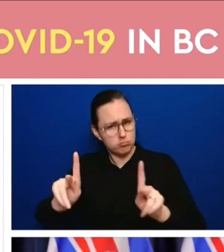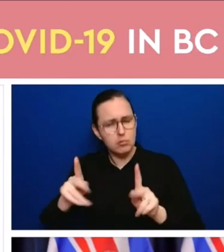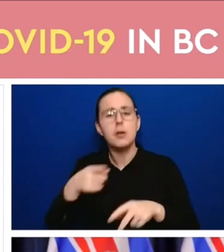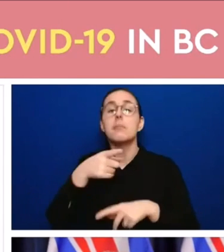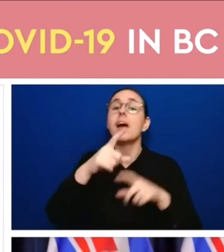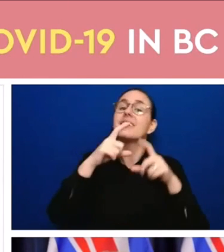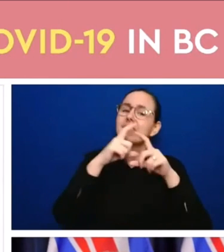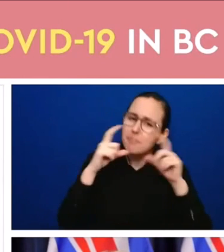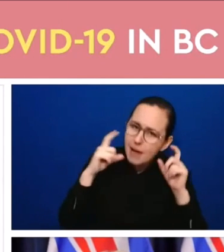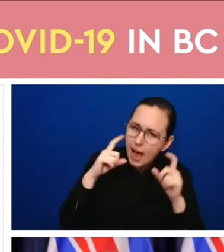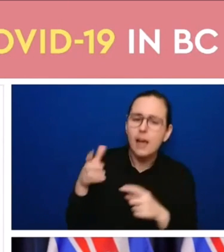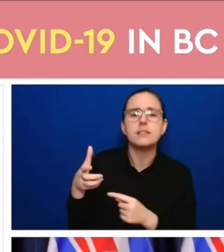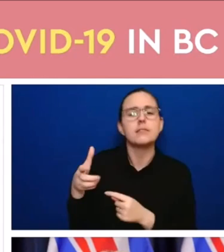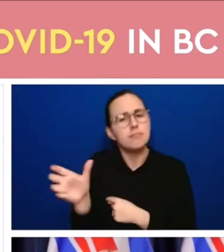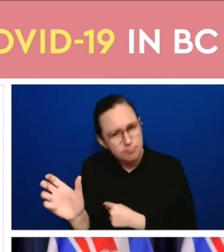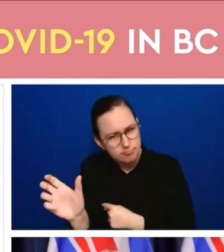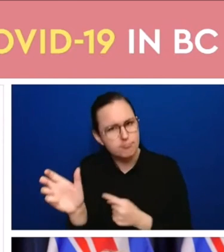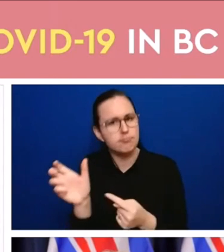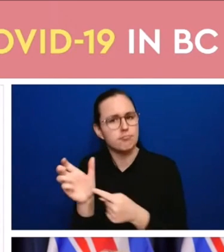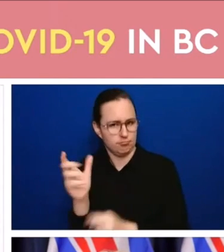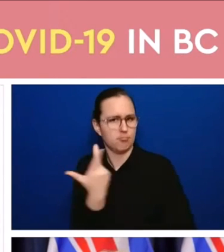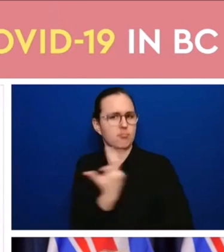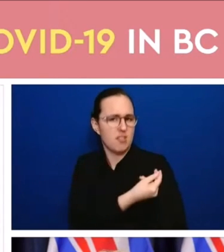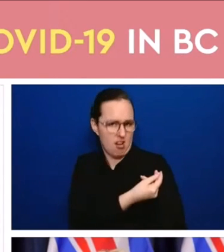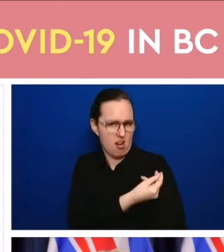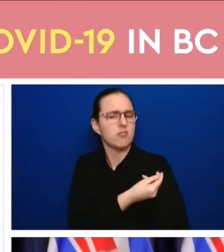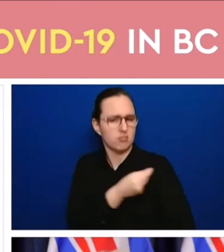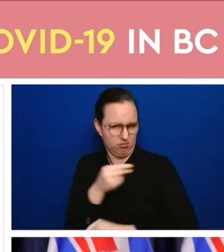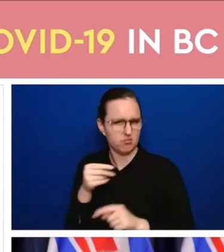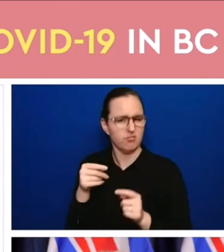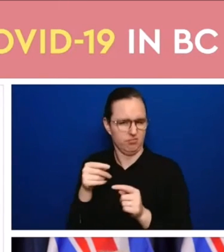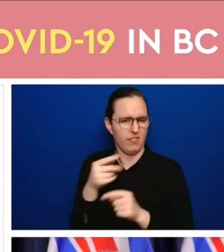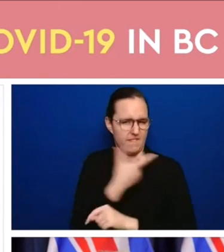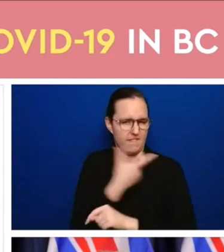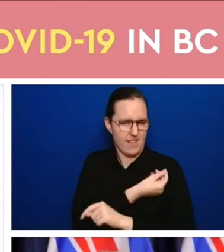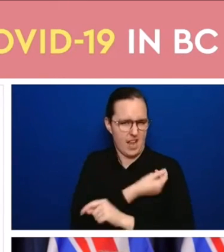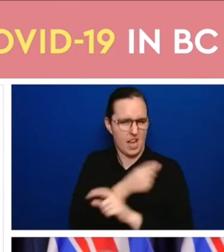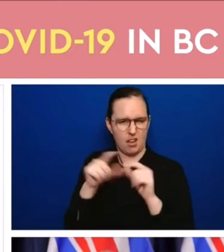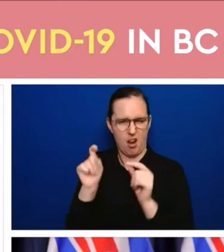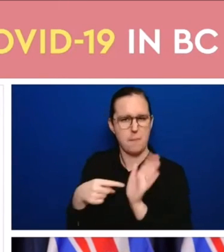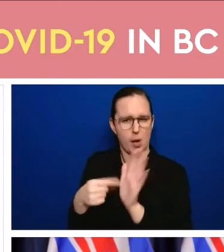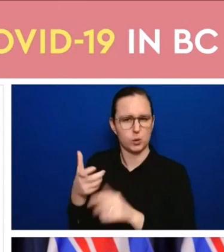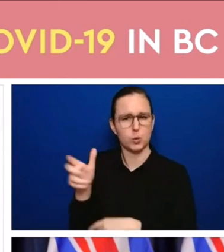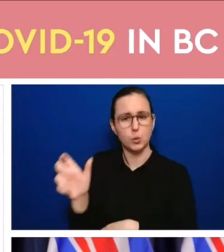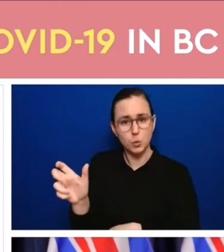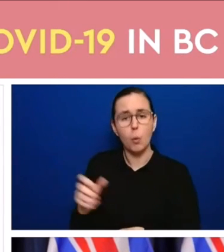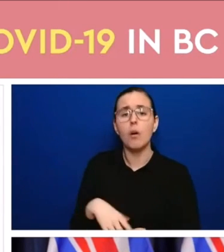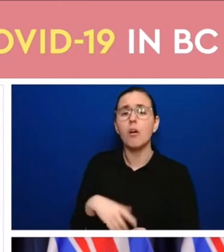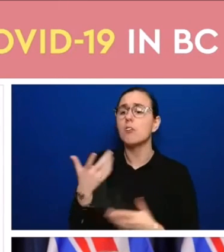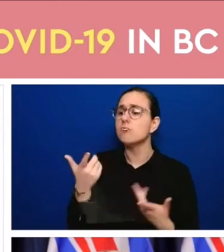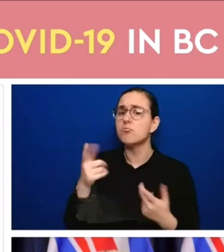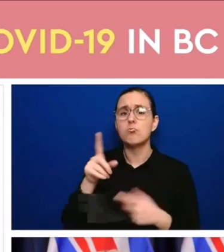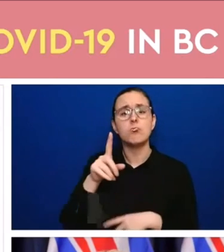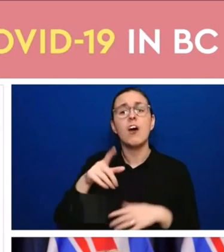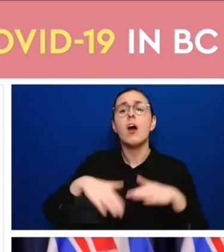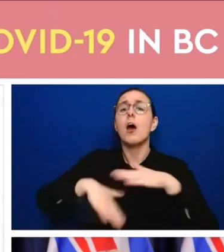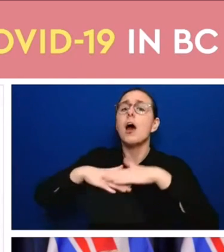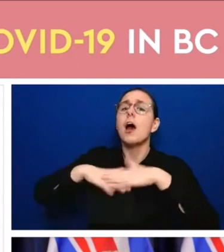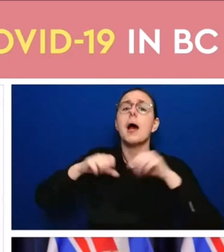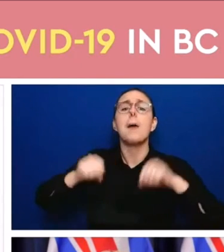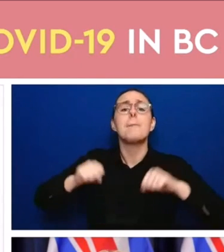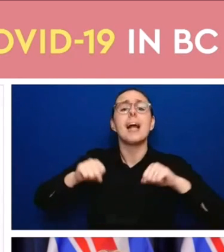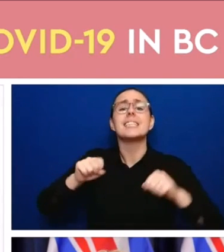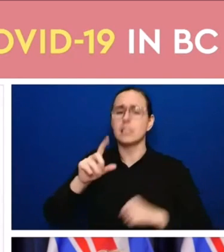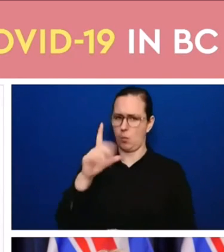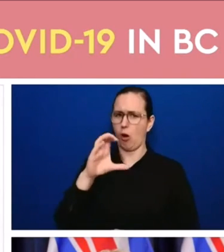capacity and because of the amount of immunity that we have and the protection that we get through those we'll be able to